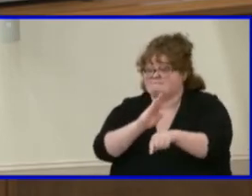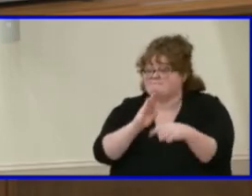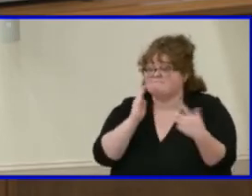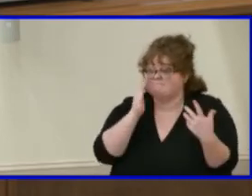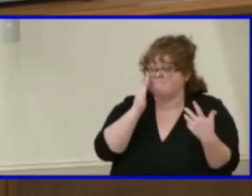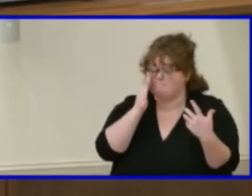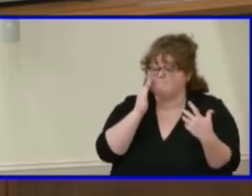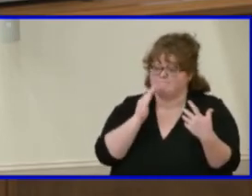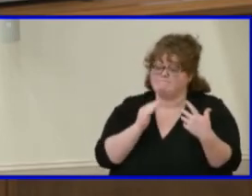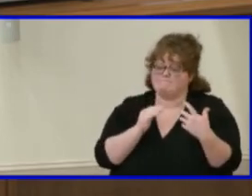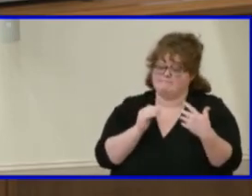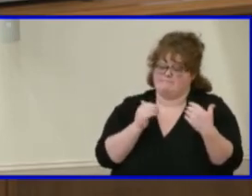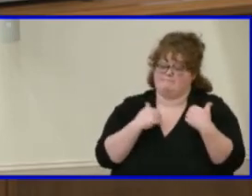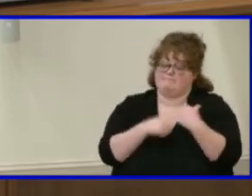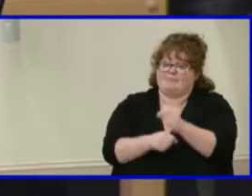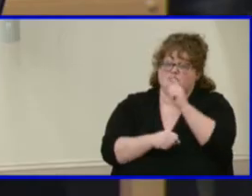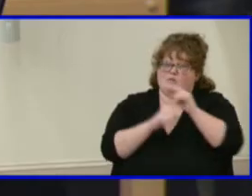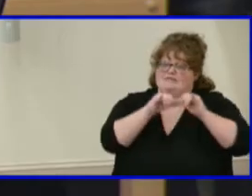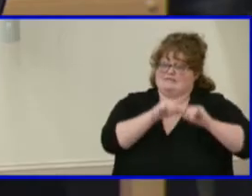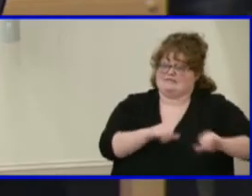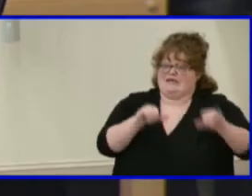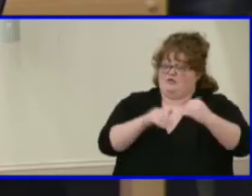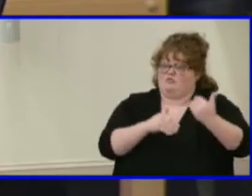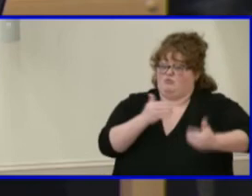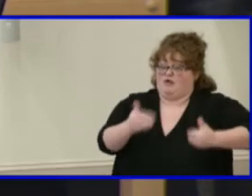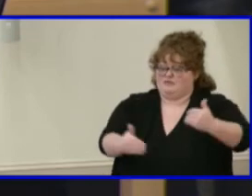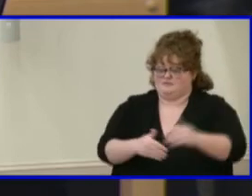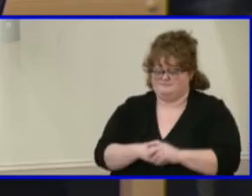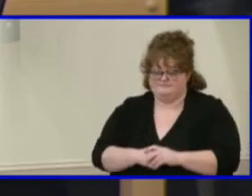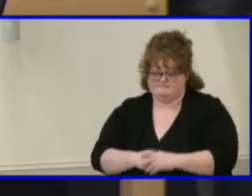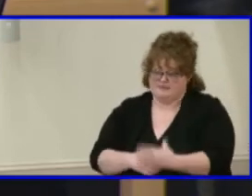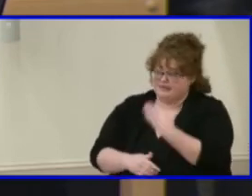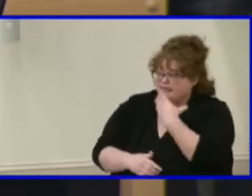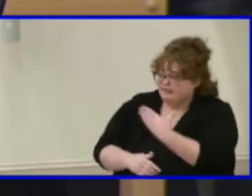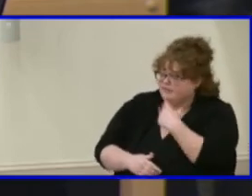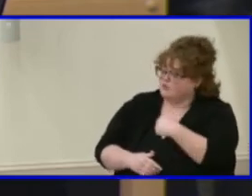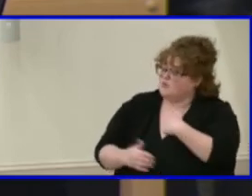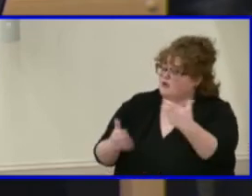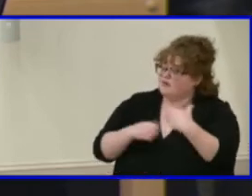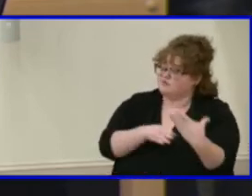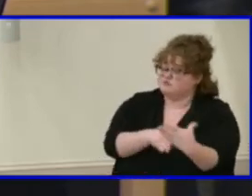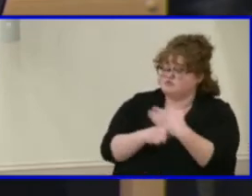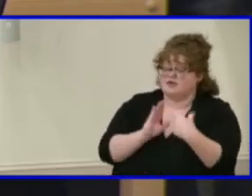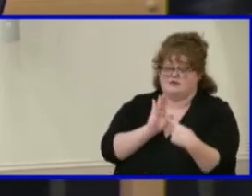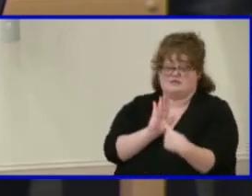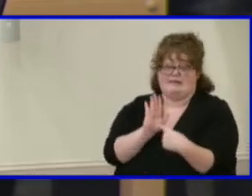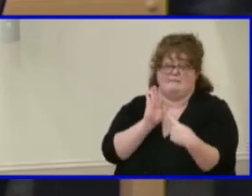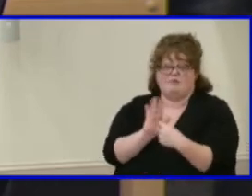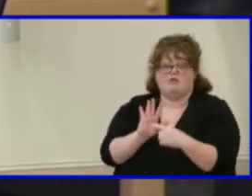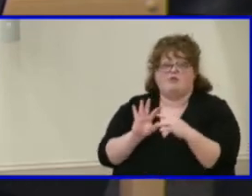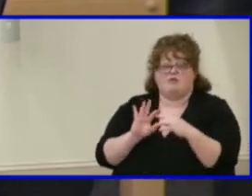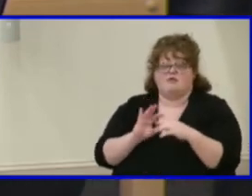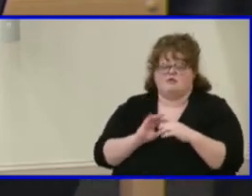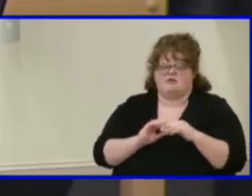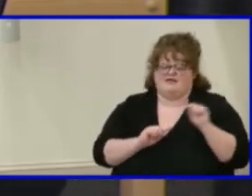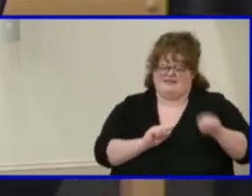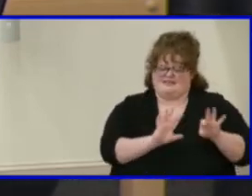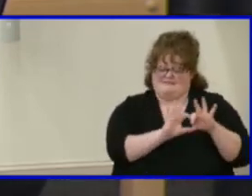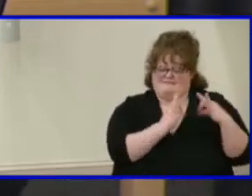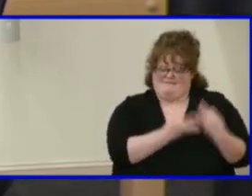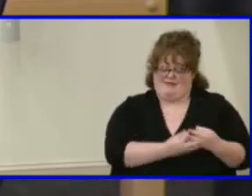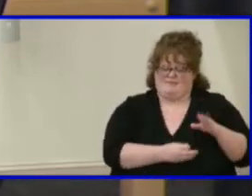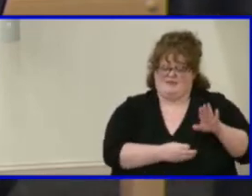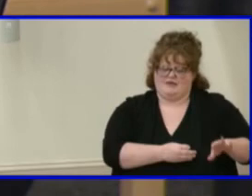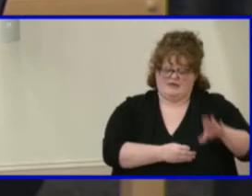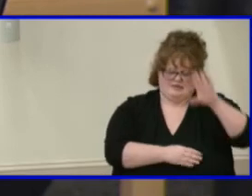process. Thank you for that. I want to share an example with you of, of a family whose son had four different